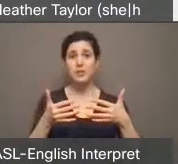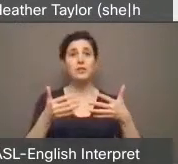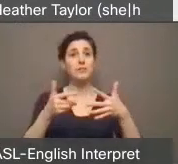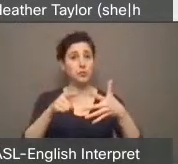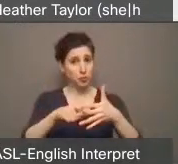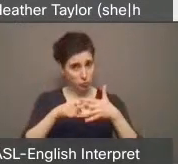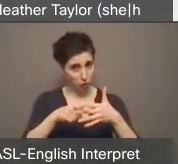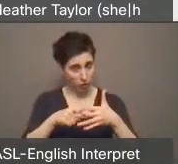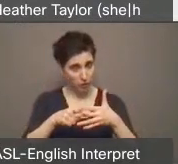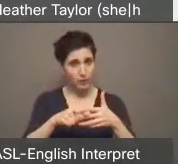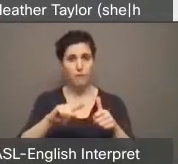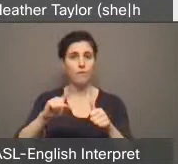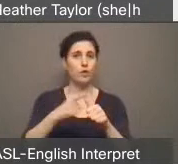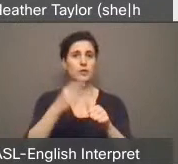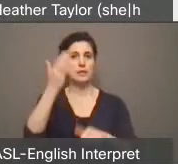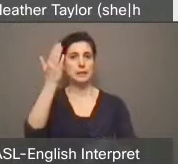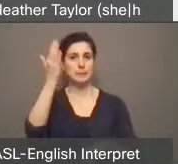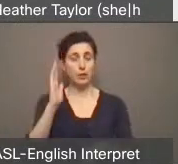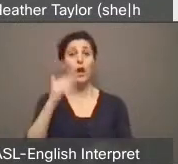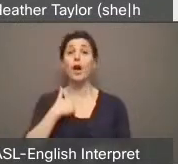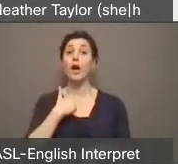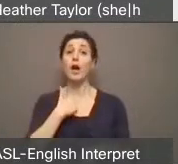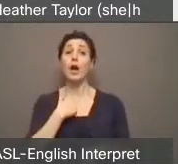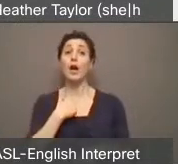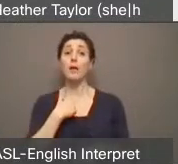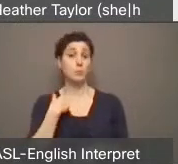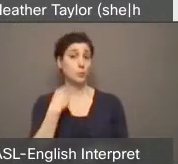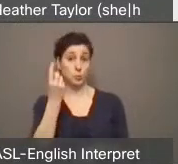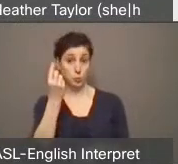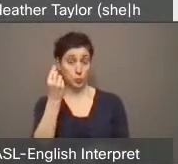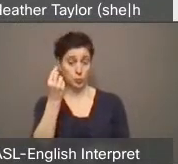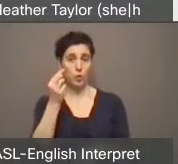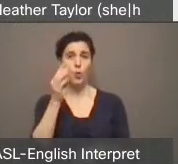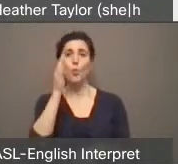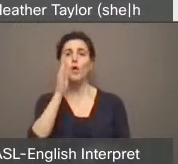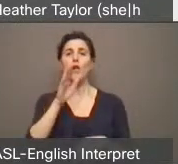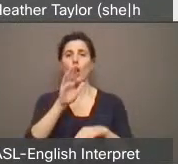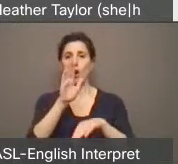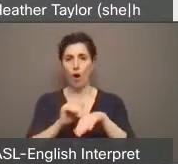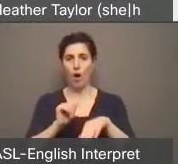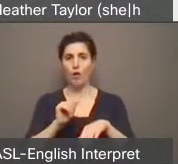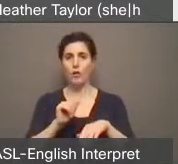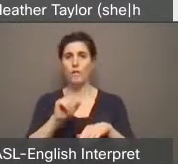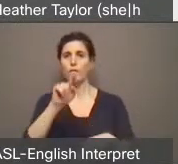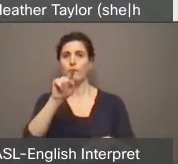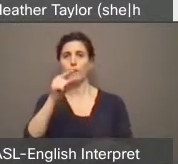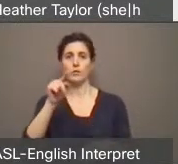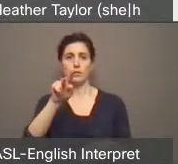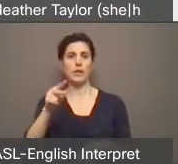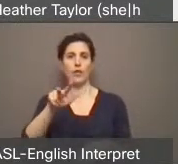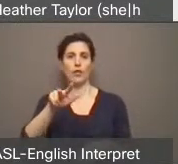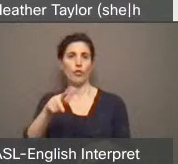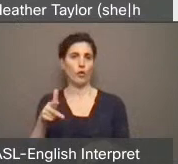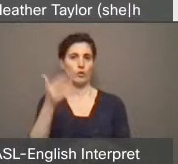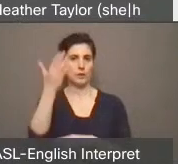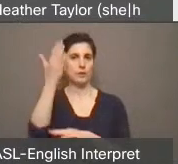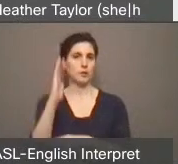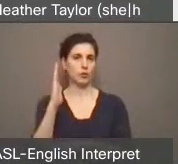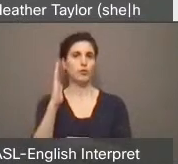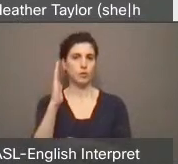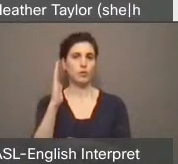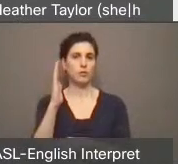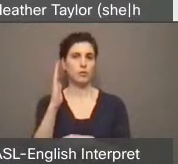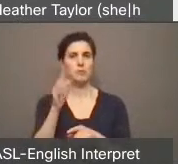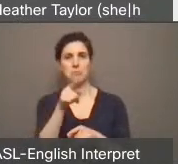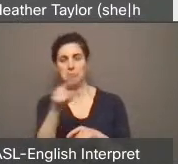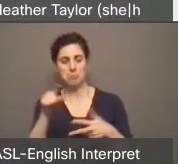with the first speaker again? What I'll do is I will. name off the first three speakers just so you know where you